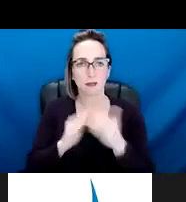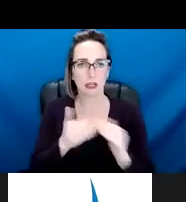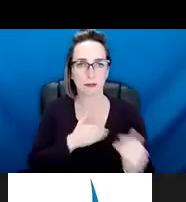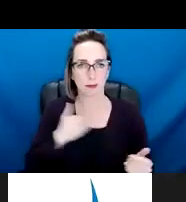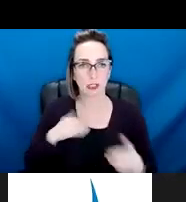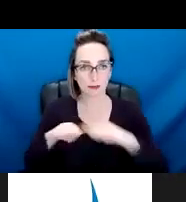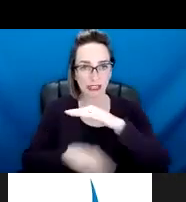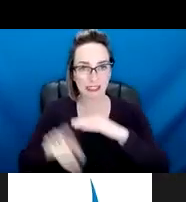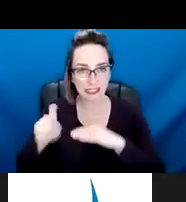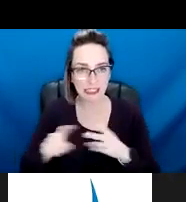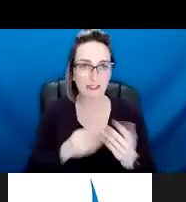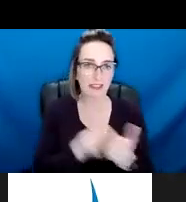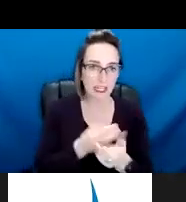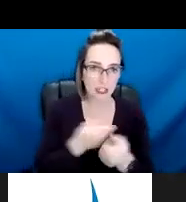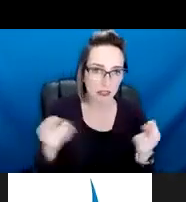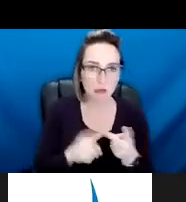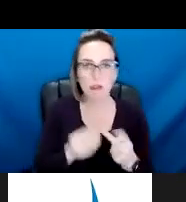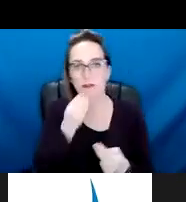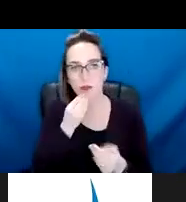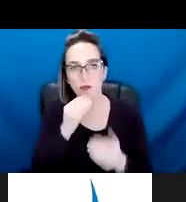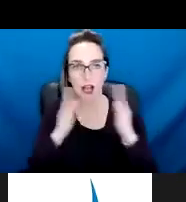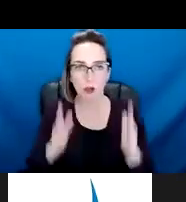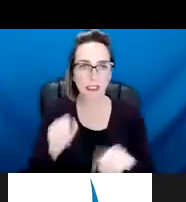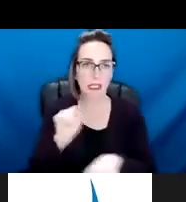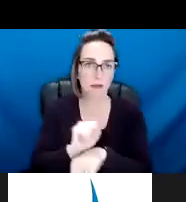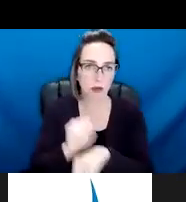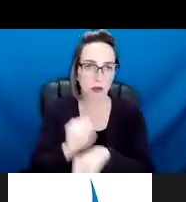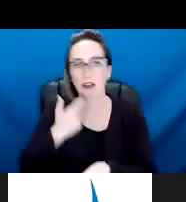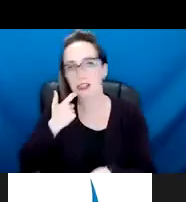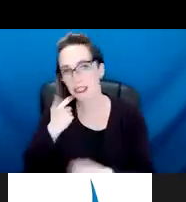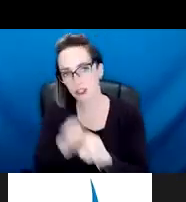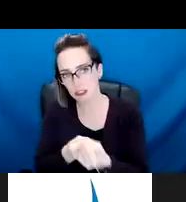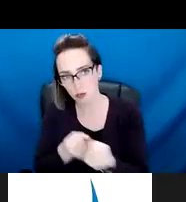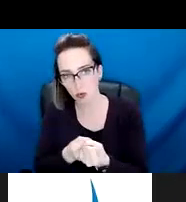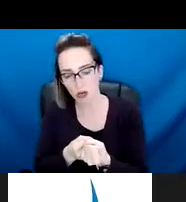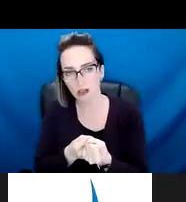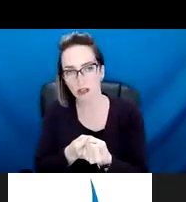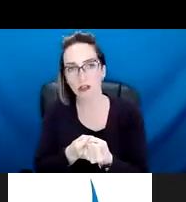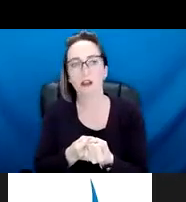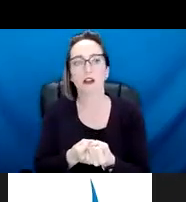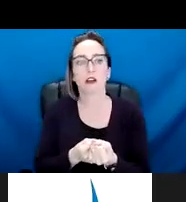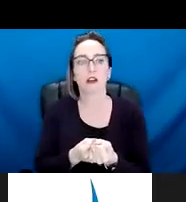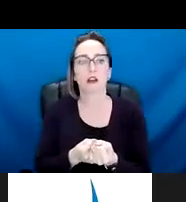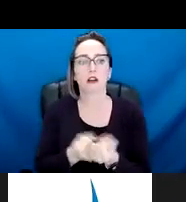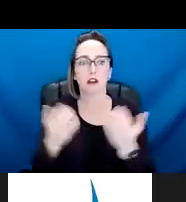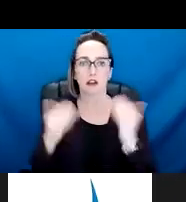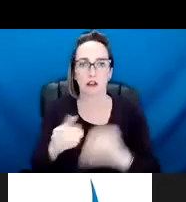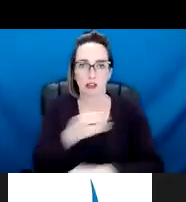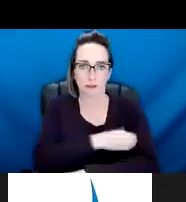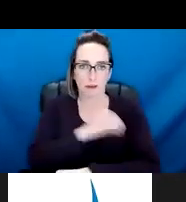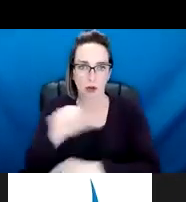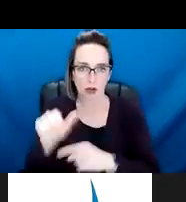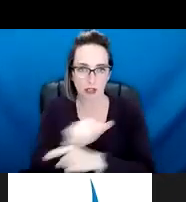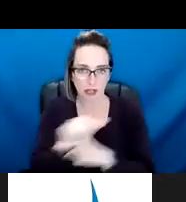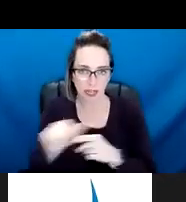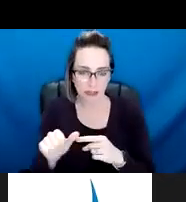financial resources, jobs, food, housing, employment, addiction support, and, uh, empower, train, and support community members